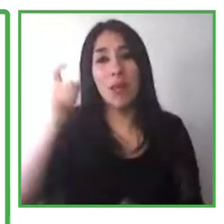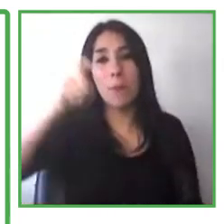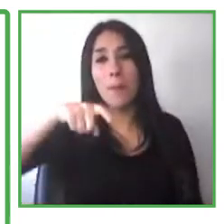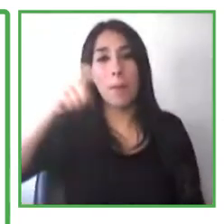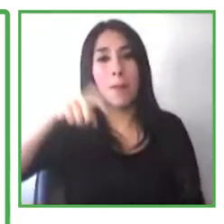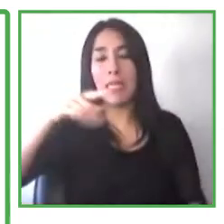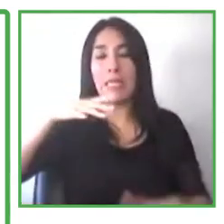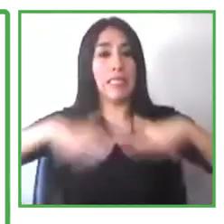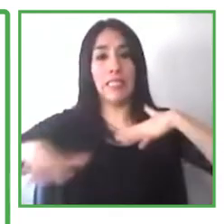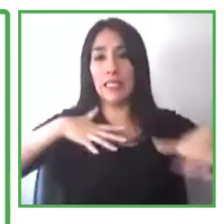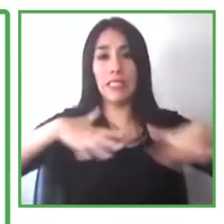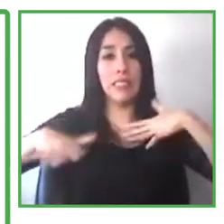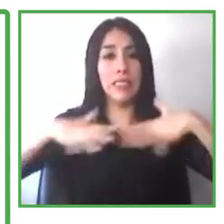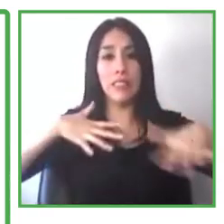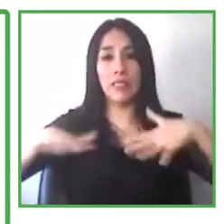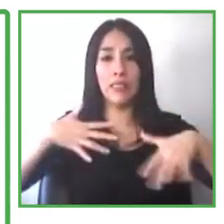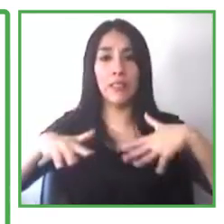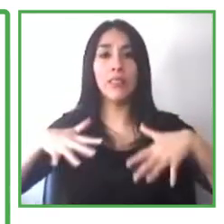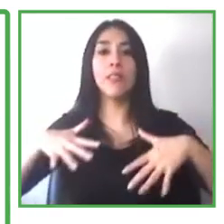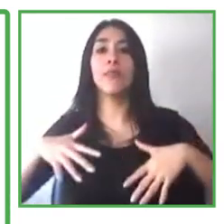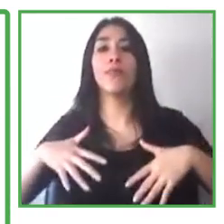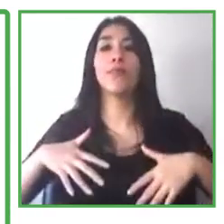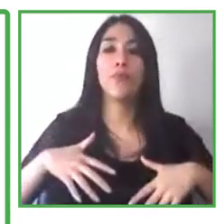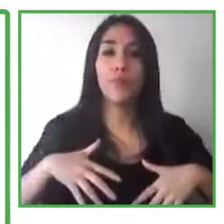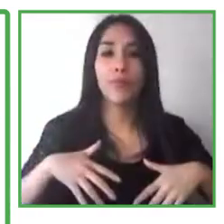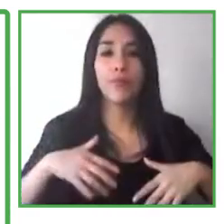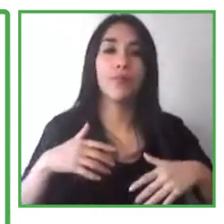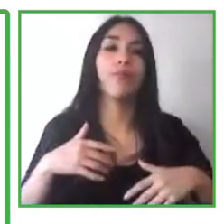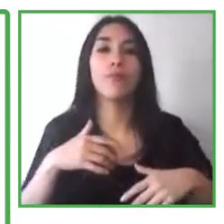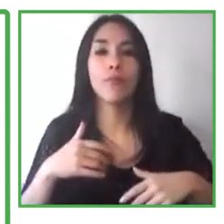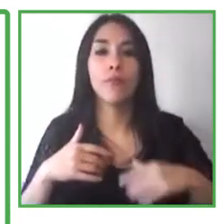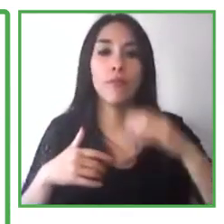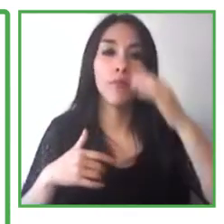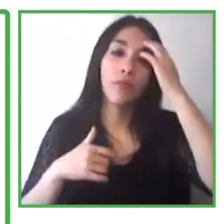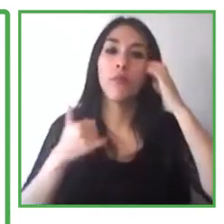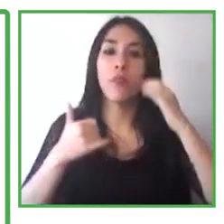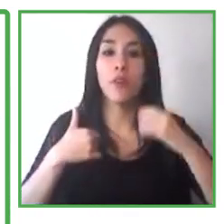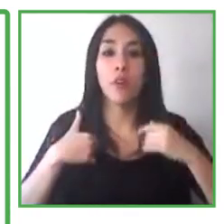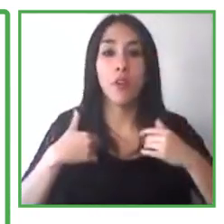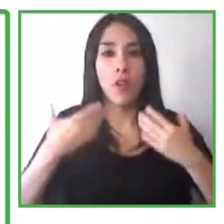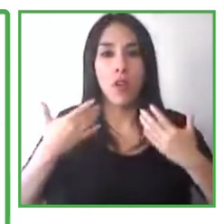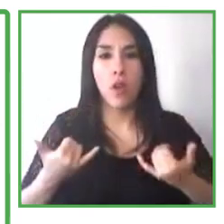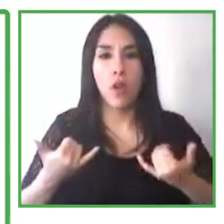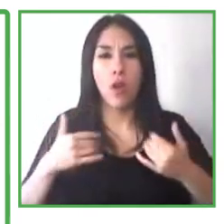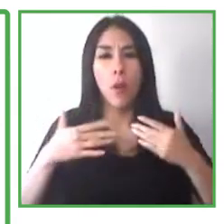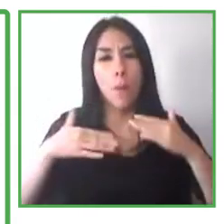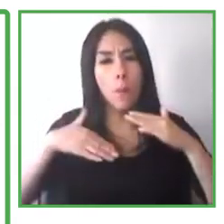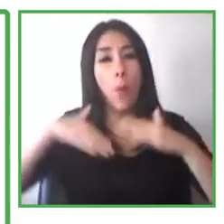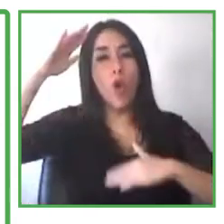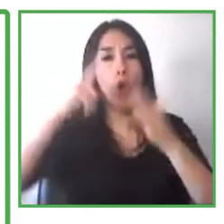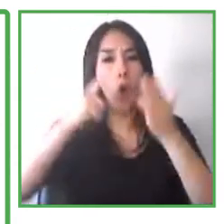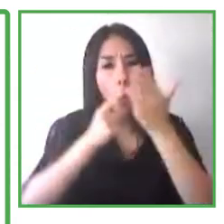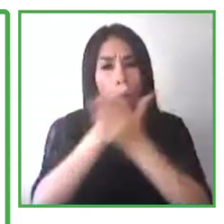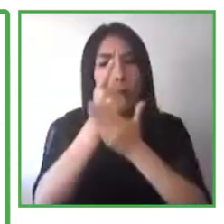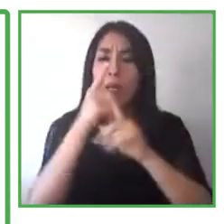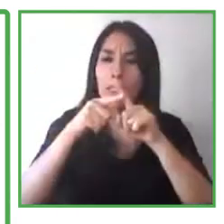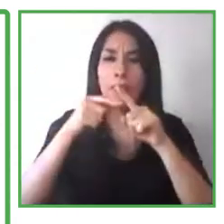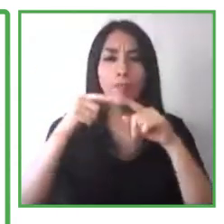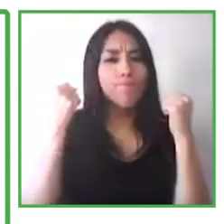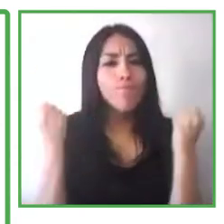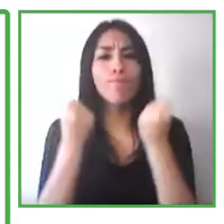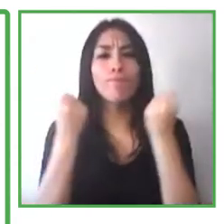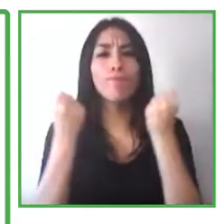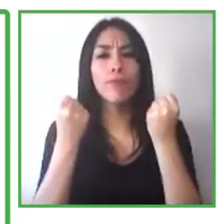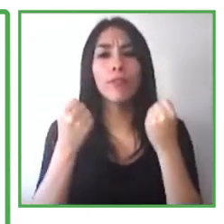leveraging a program we call the Bridge to Opportunity. So we enable it. We take